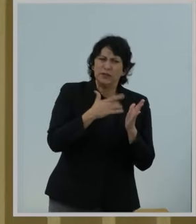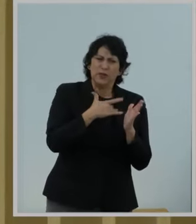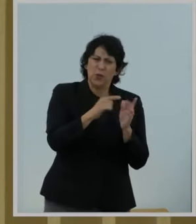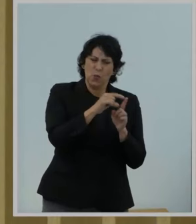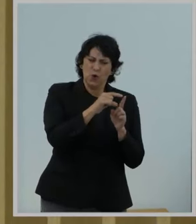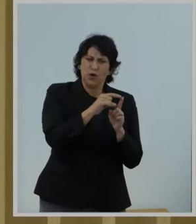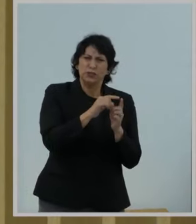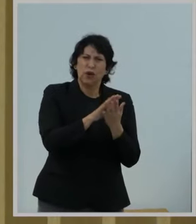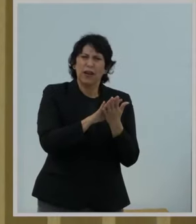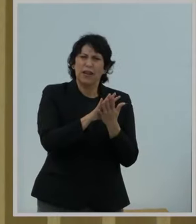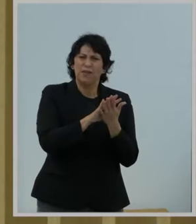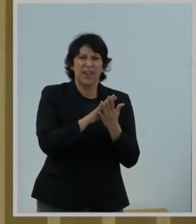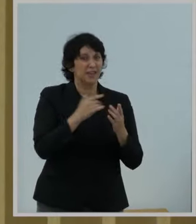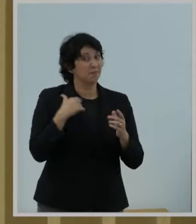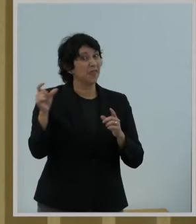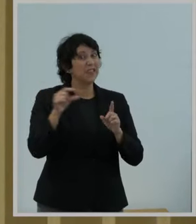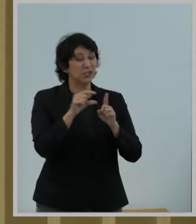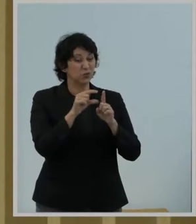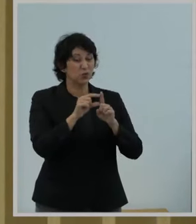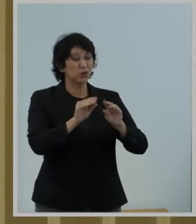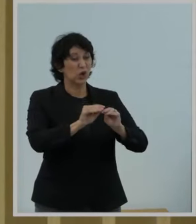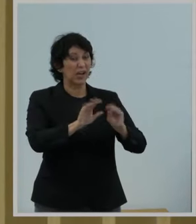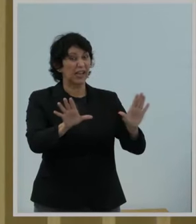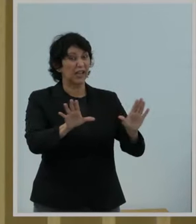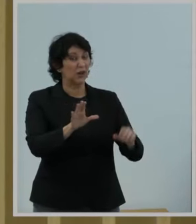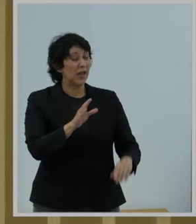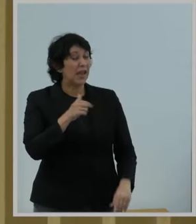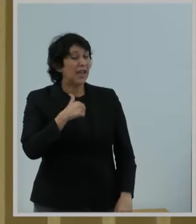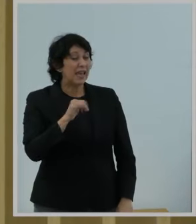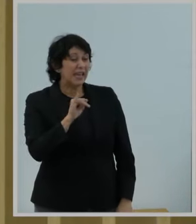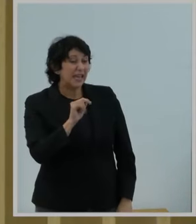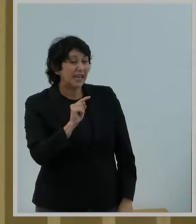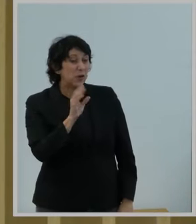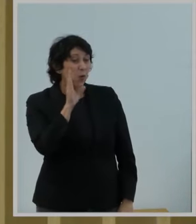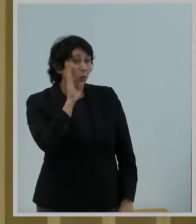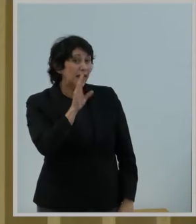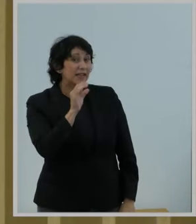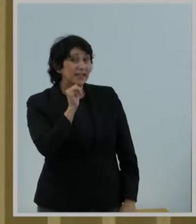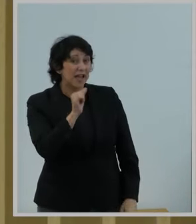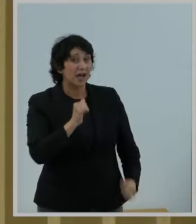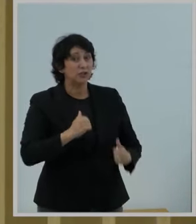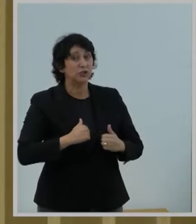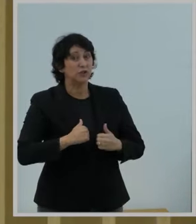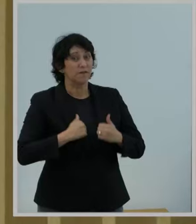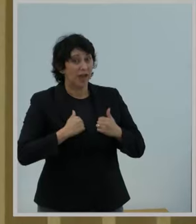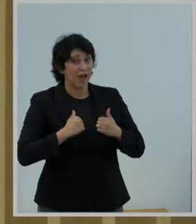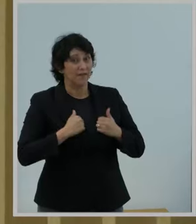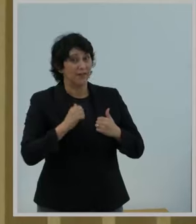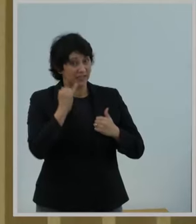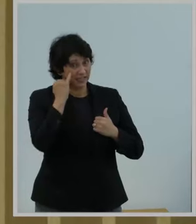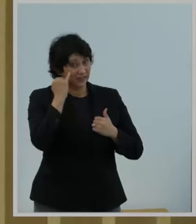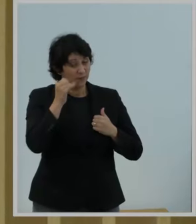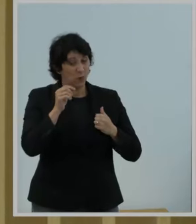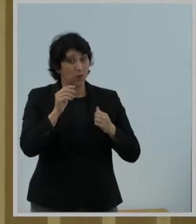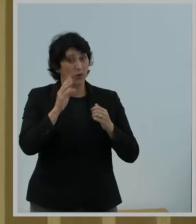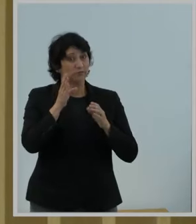words are clear. They know what they're talking about. It will not survive a Supreme Court encounter with the major questions doctrine.